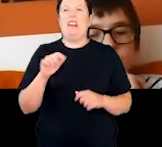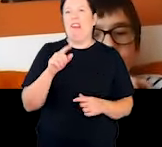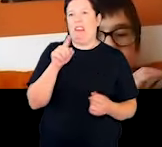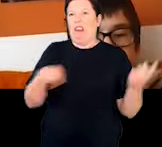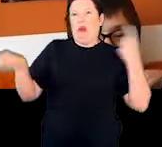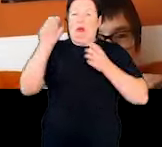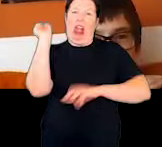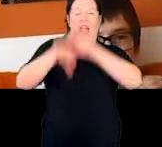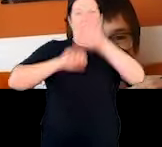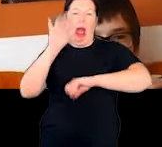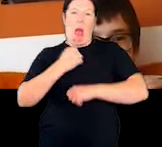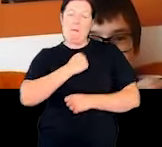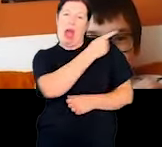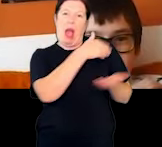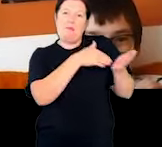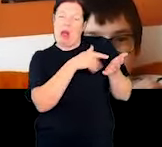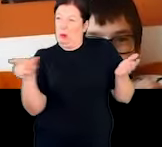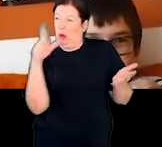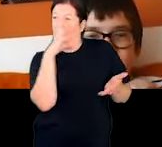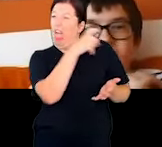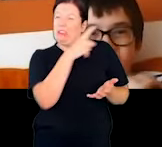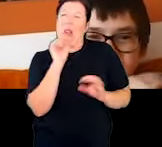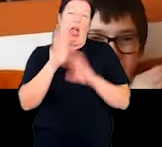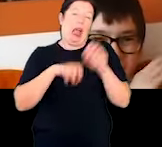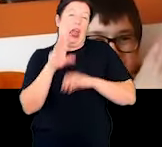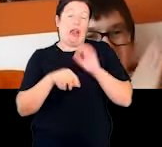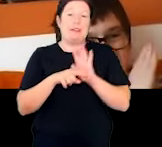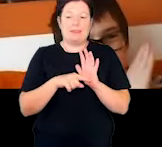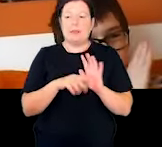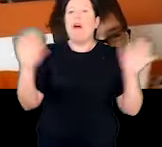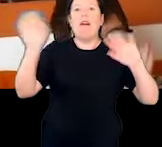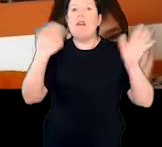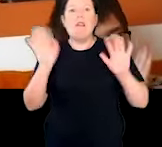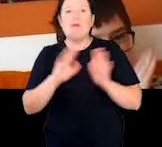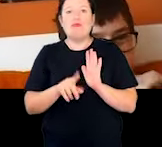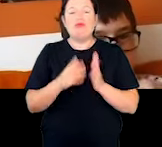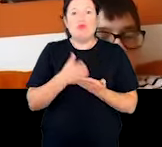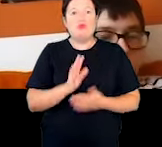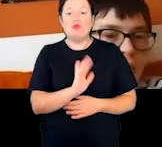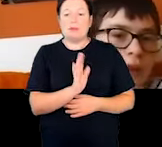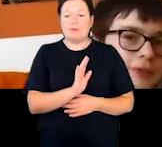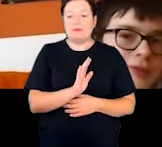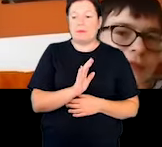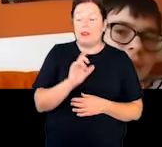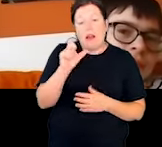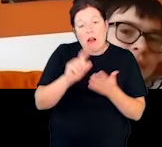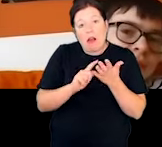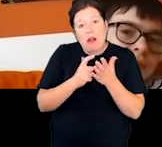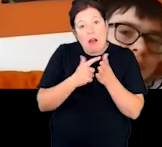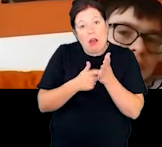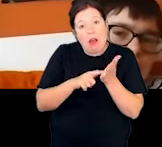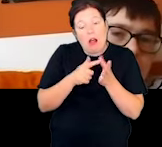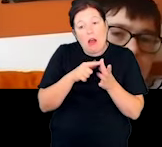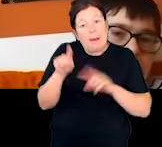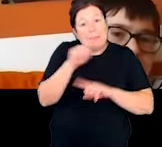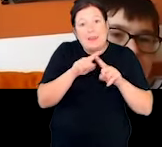about my mum because you all hate her. Carla? It's not true. Carla, I'm afraid